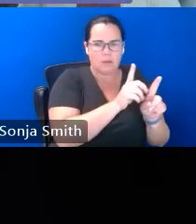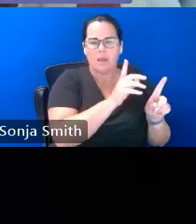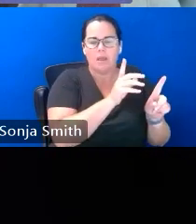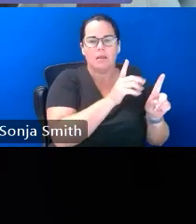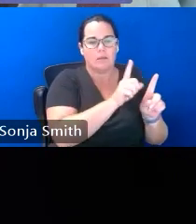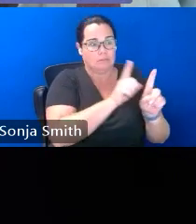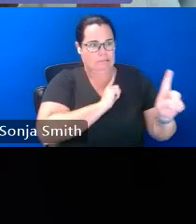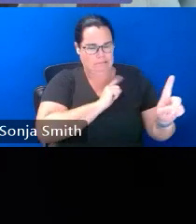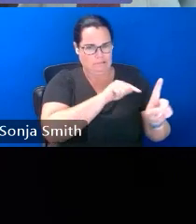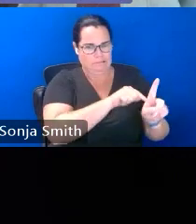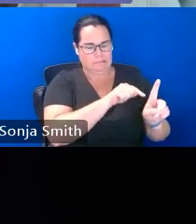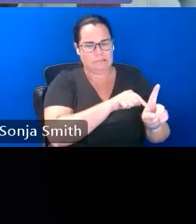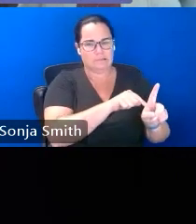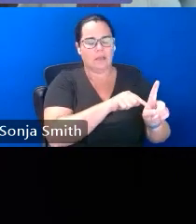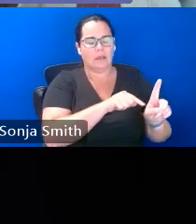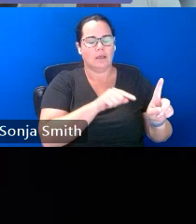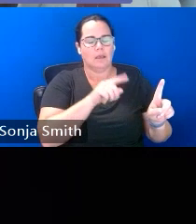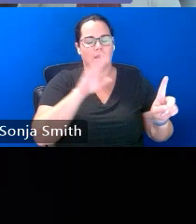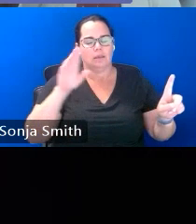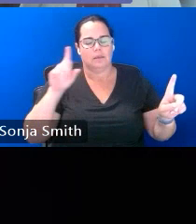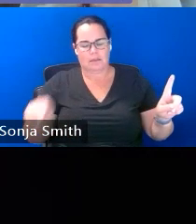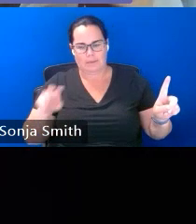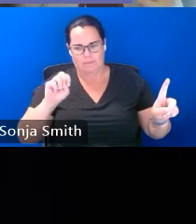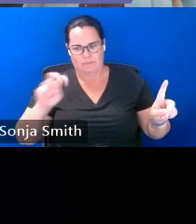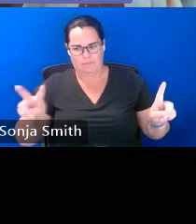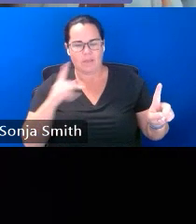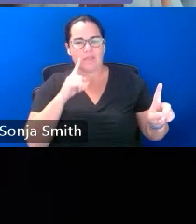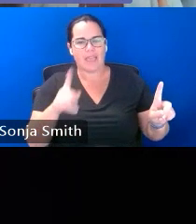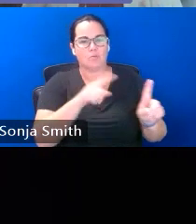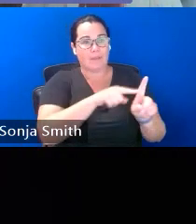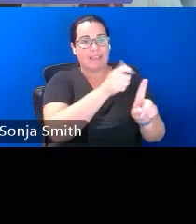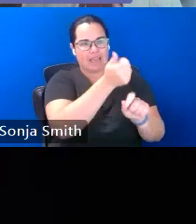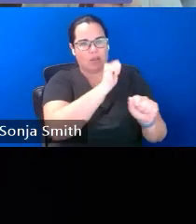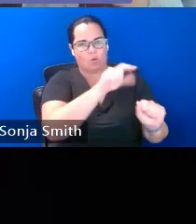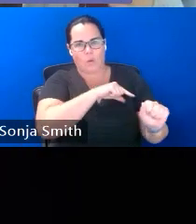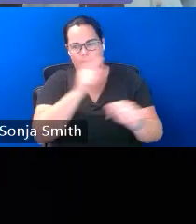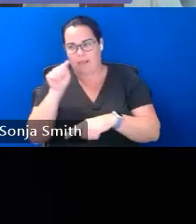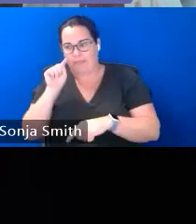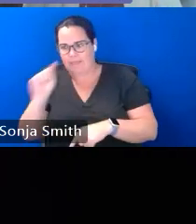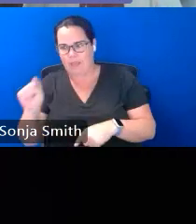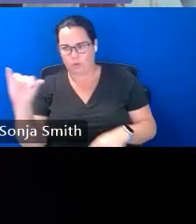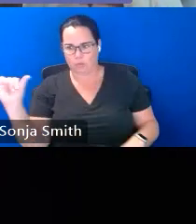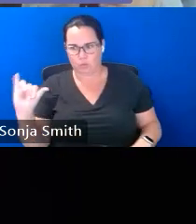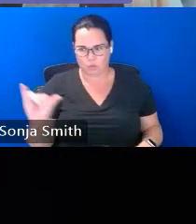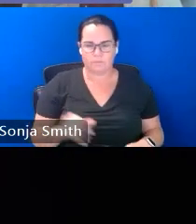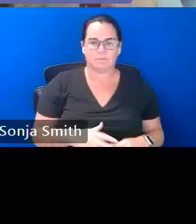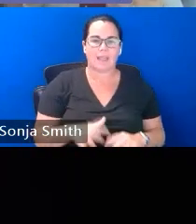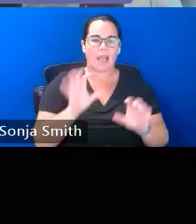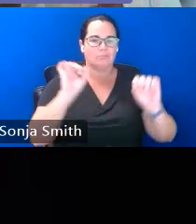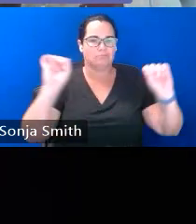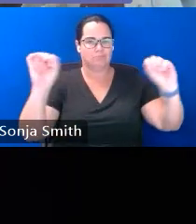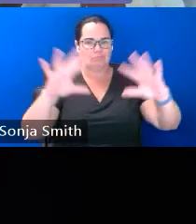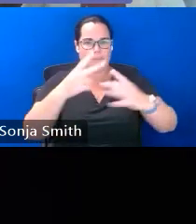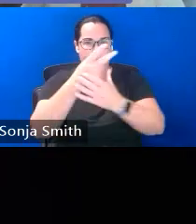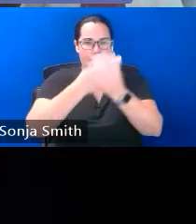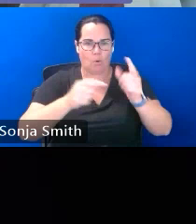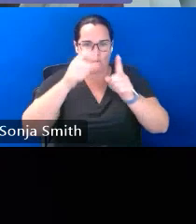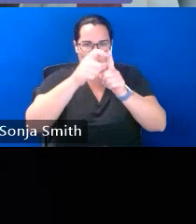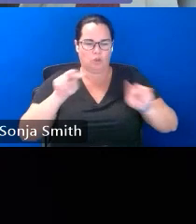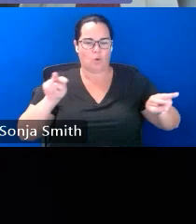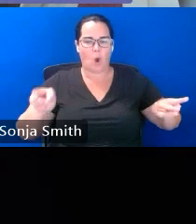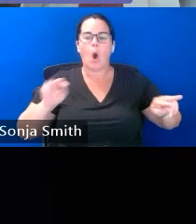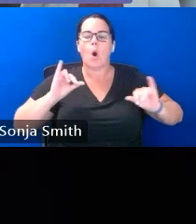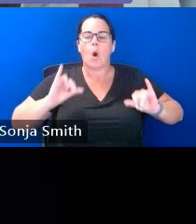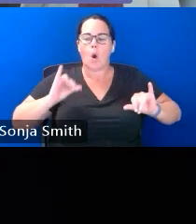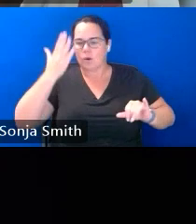but just wanted to kind of clarify that and again just kind of provide you those terms so that you are familiar with them and you can see them and maybe refer back